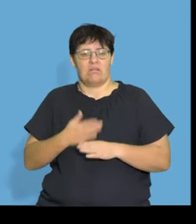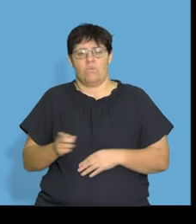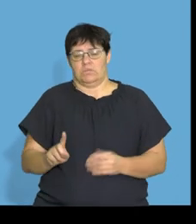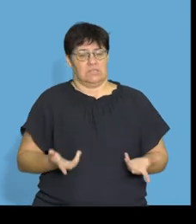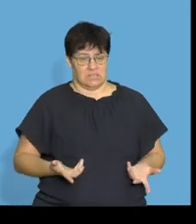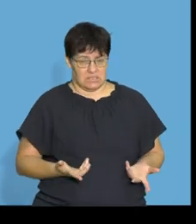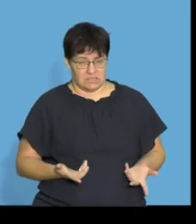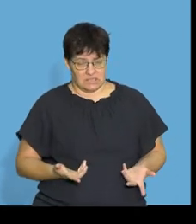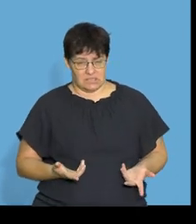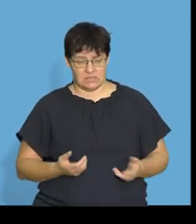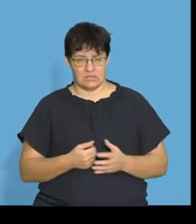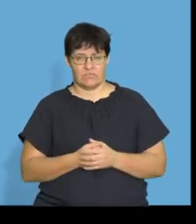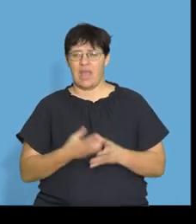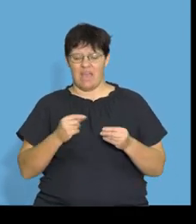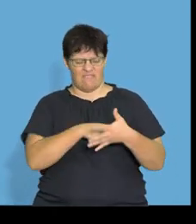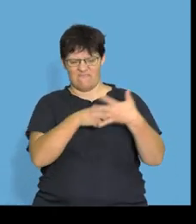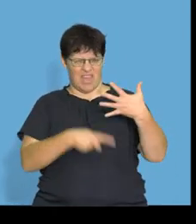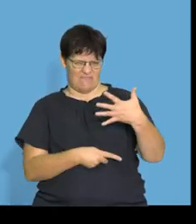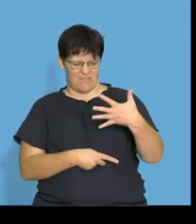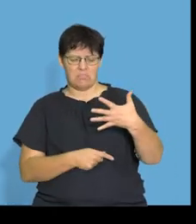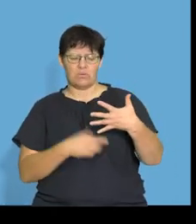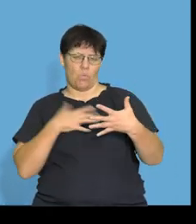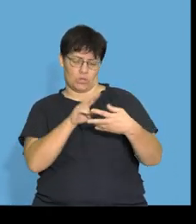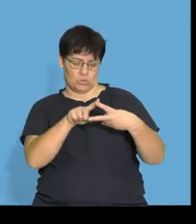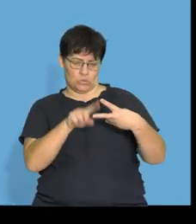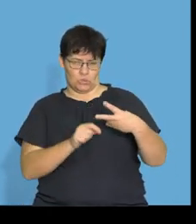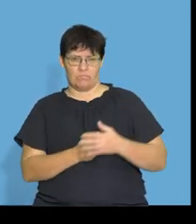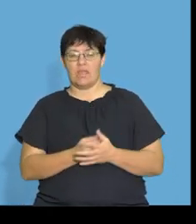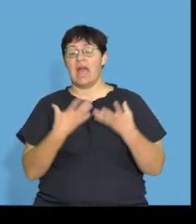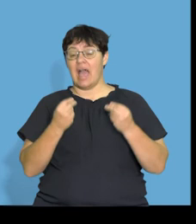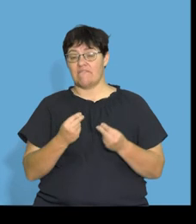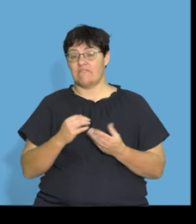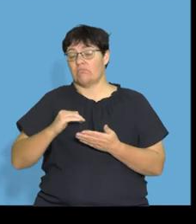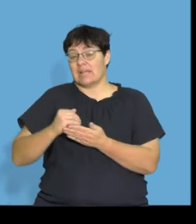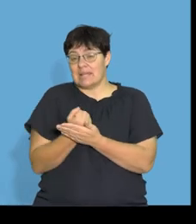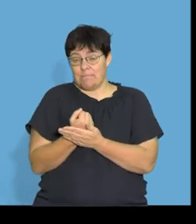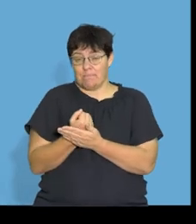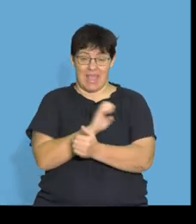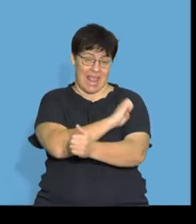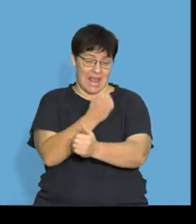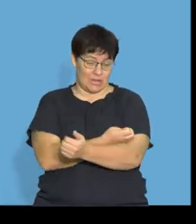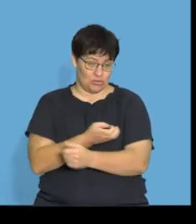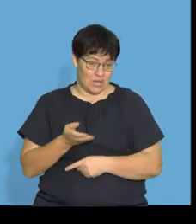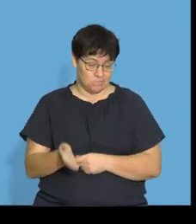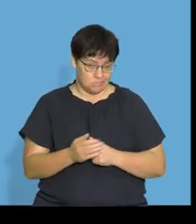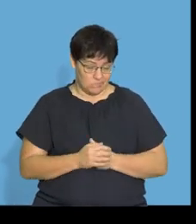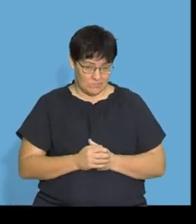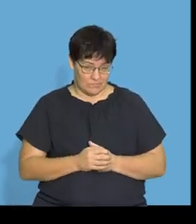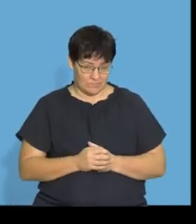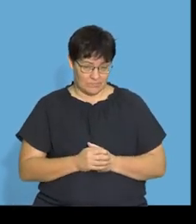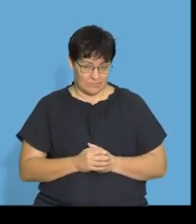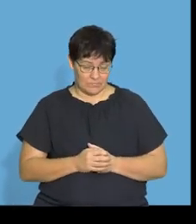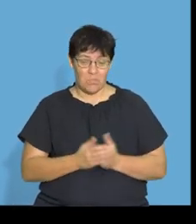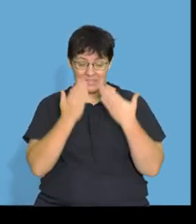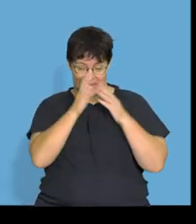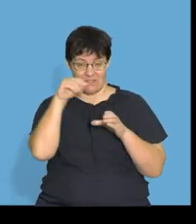lots. Let's go. We had about five, right? There was a reserve energy. This is where your studying